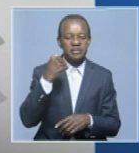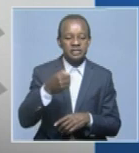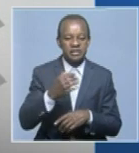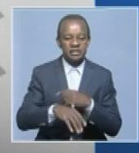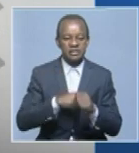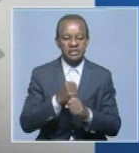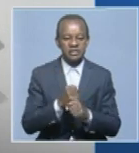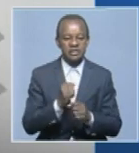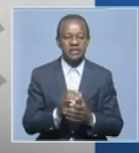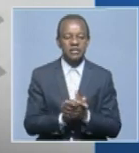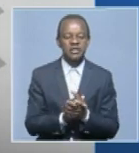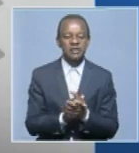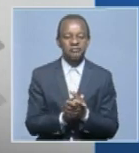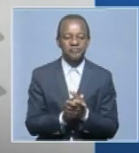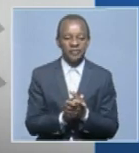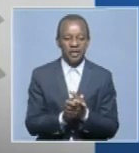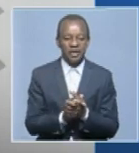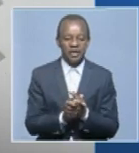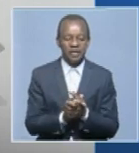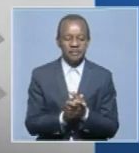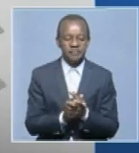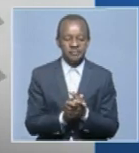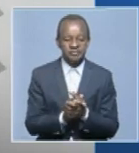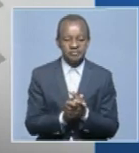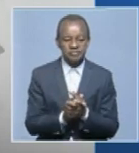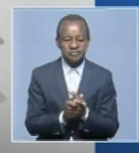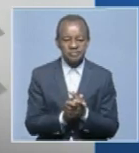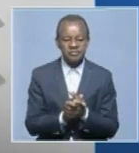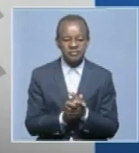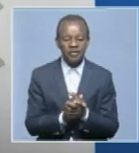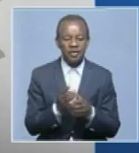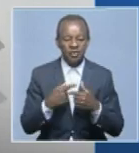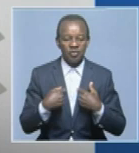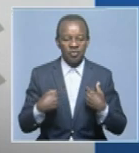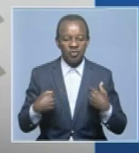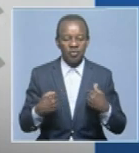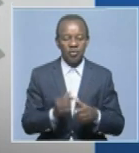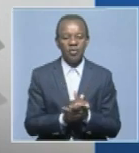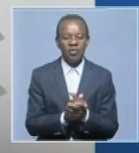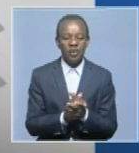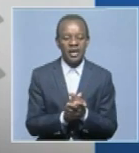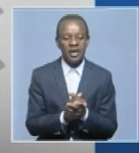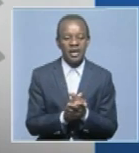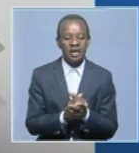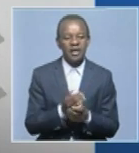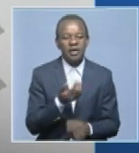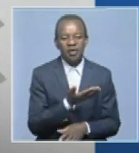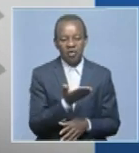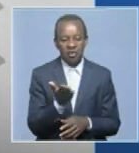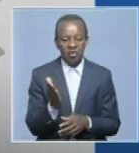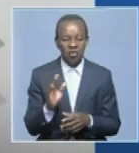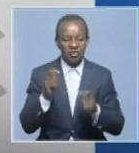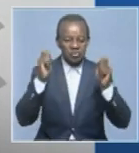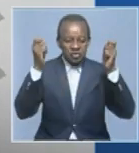Then that would be a year. So not all of us are active through the year. And therefore,